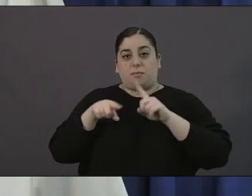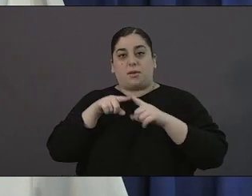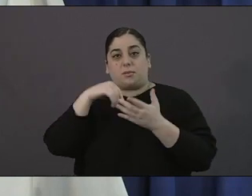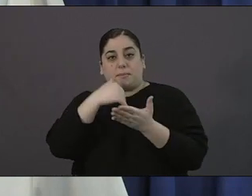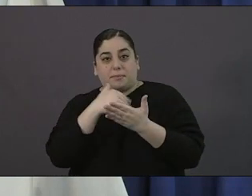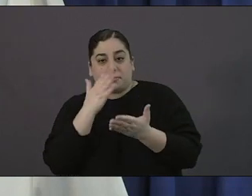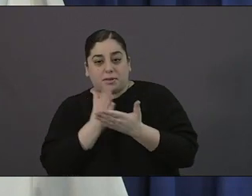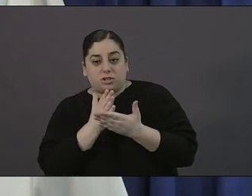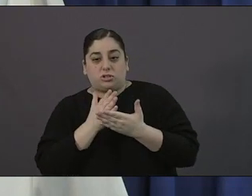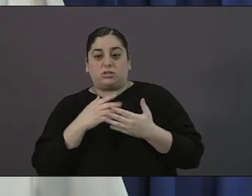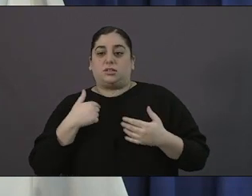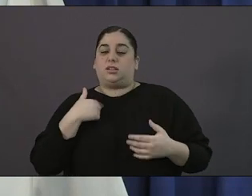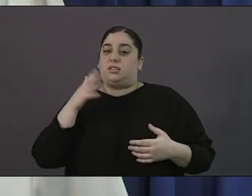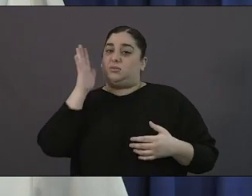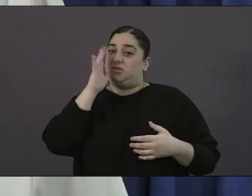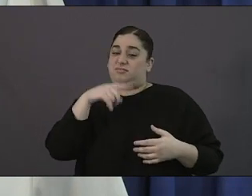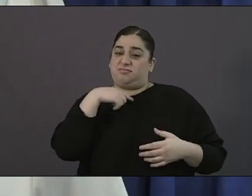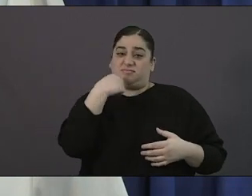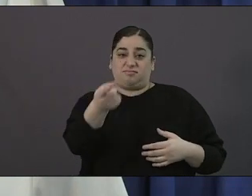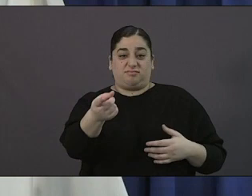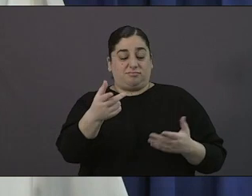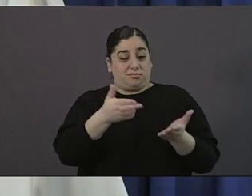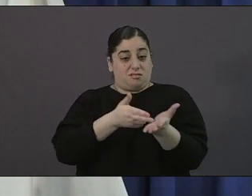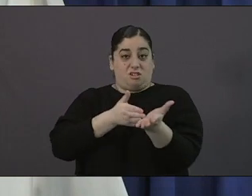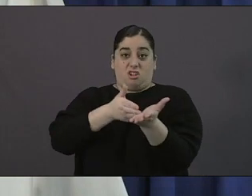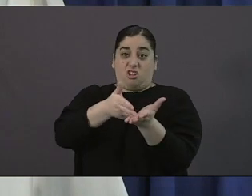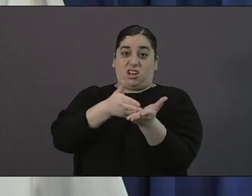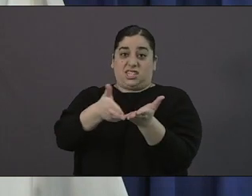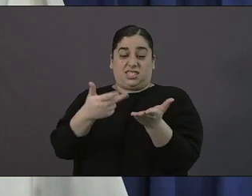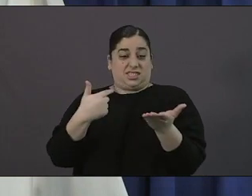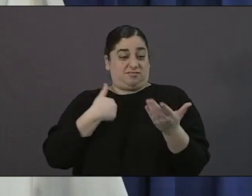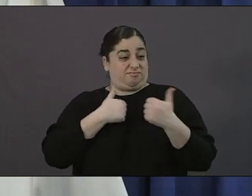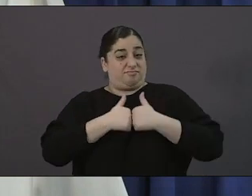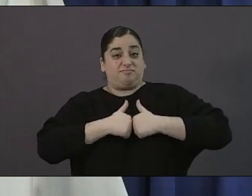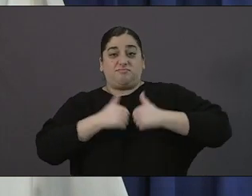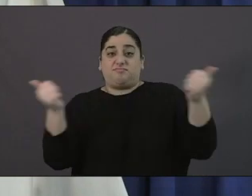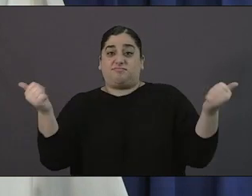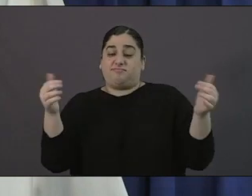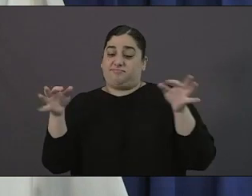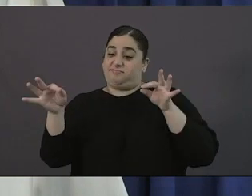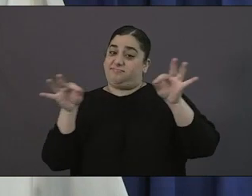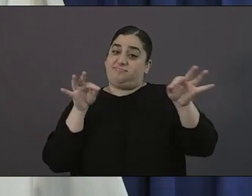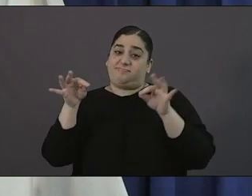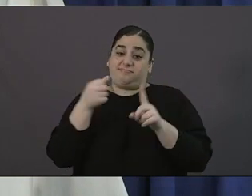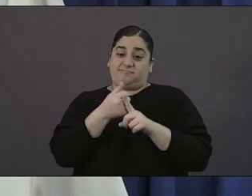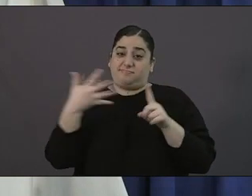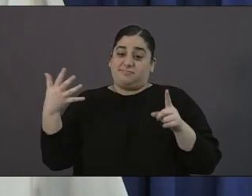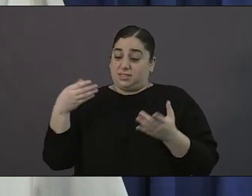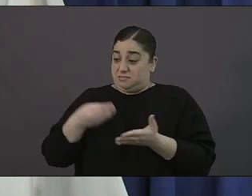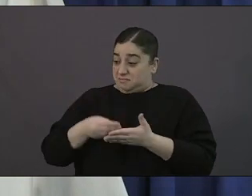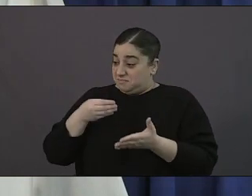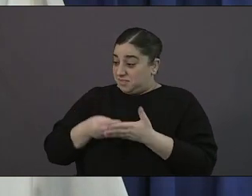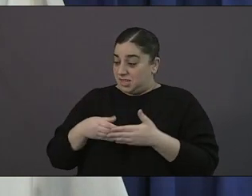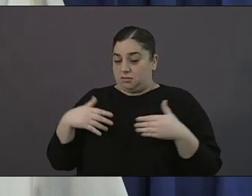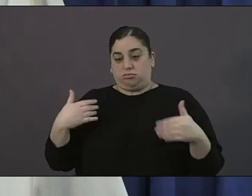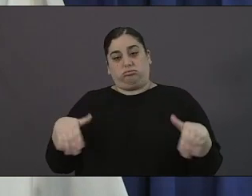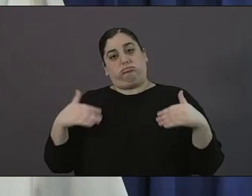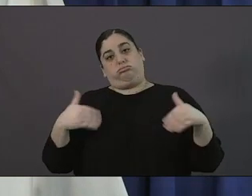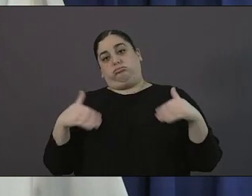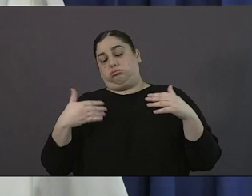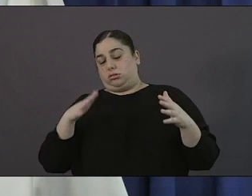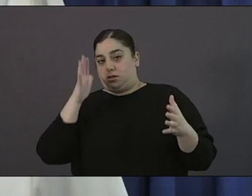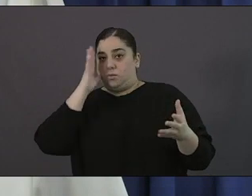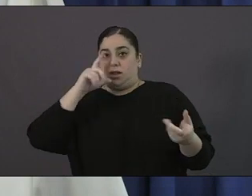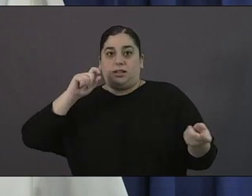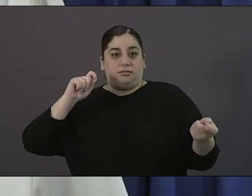out where we are very openly transparently the need to make some of the changes in our budget to help fill those